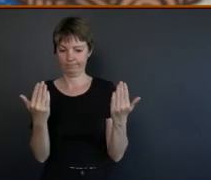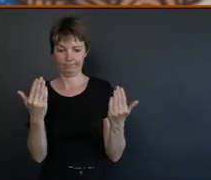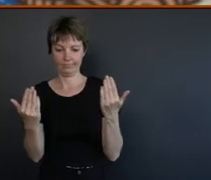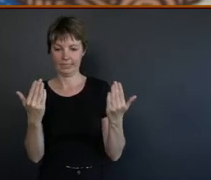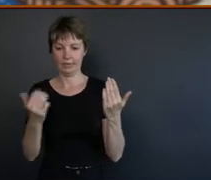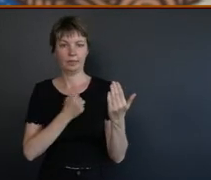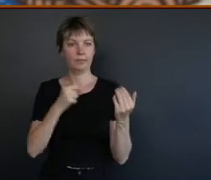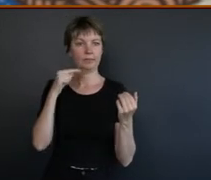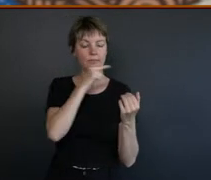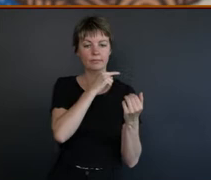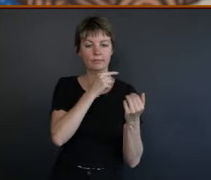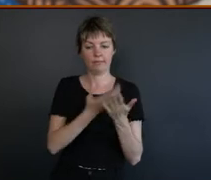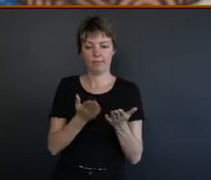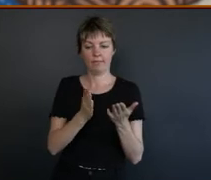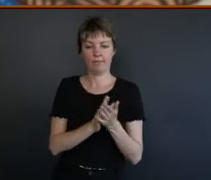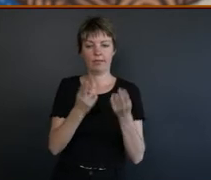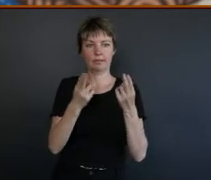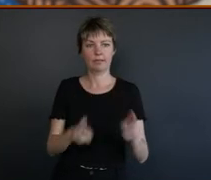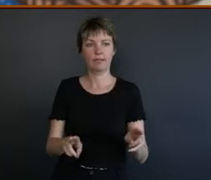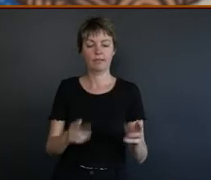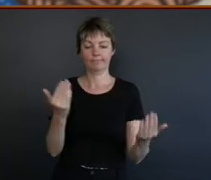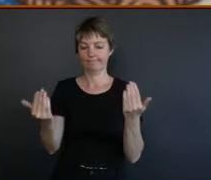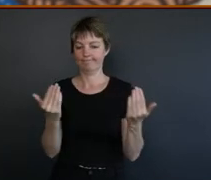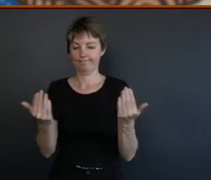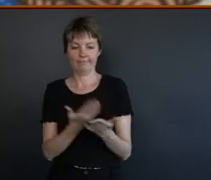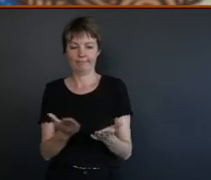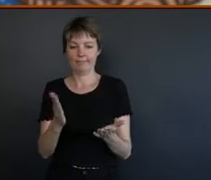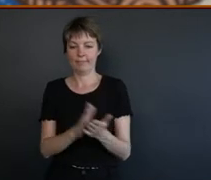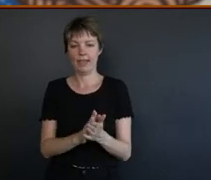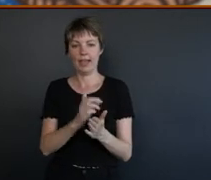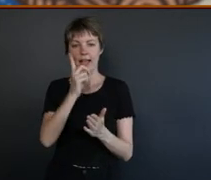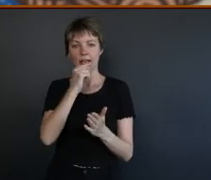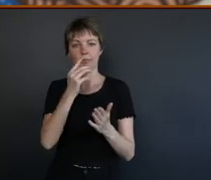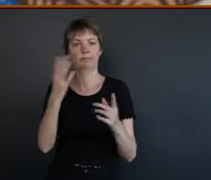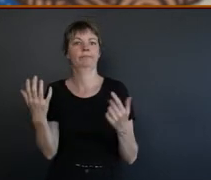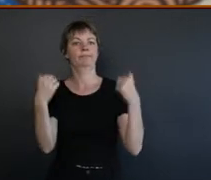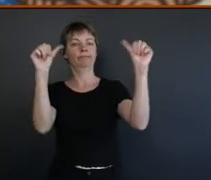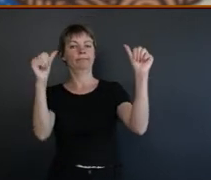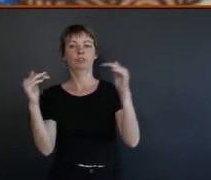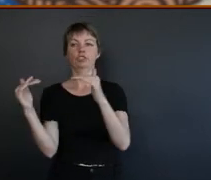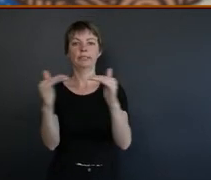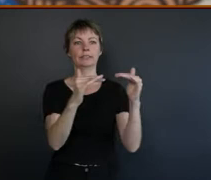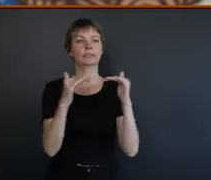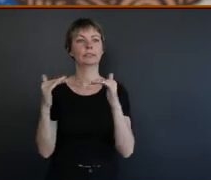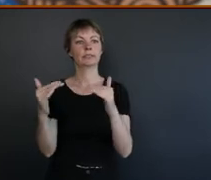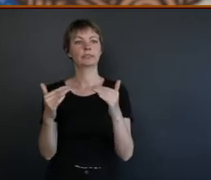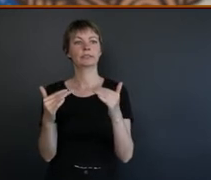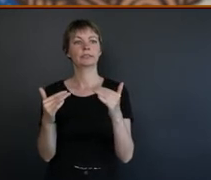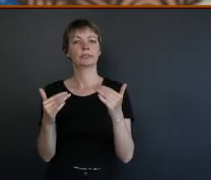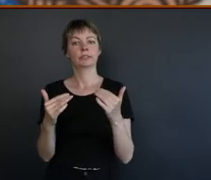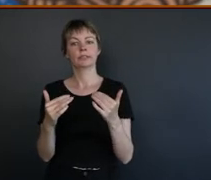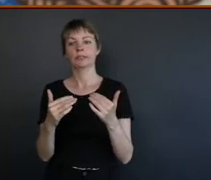and that's the only way we're going to get justice is because it's been, they died of a conciliation halt